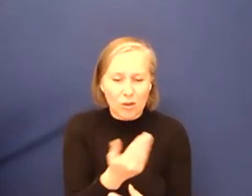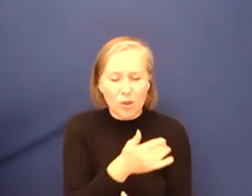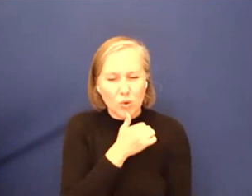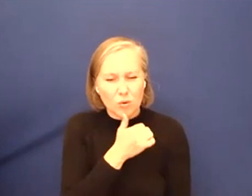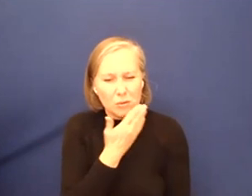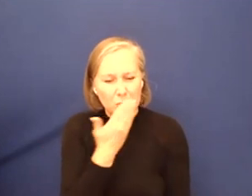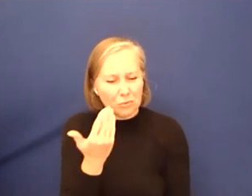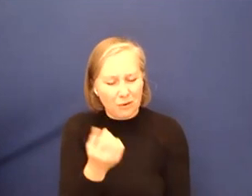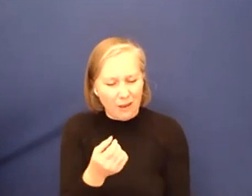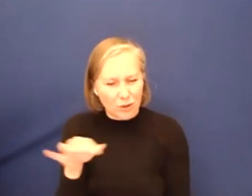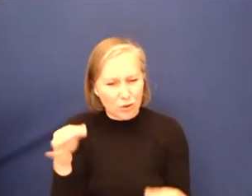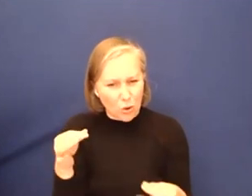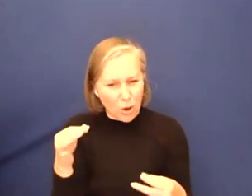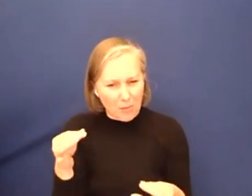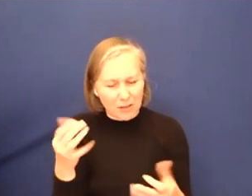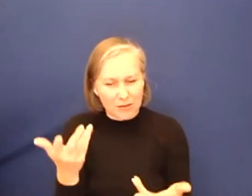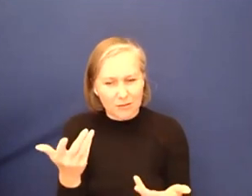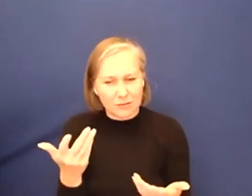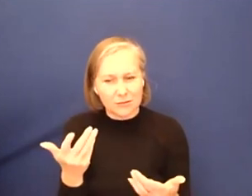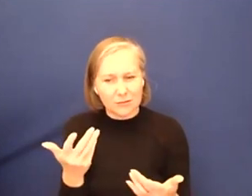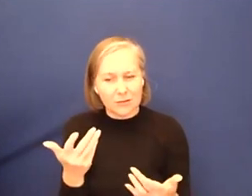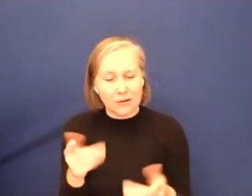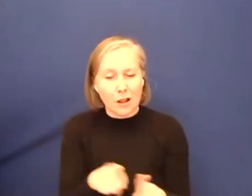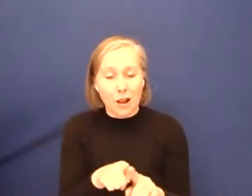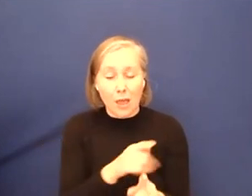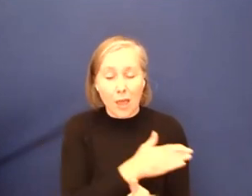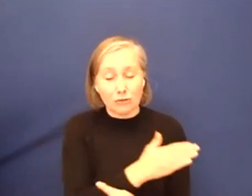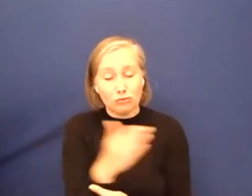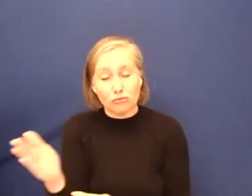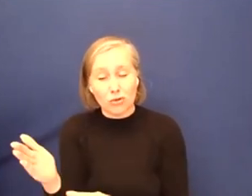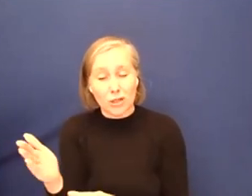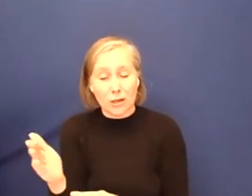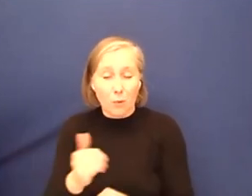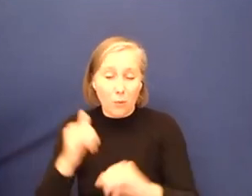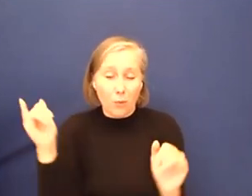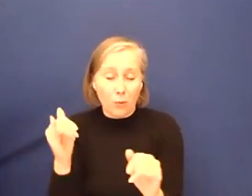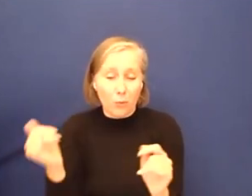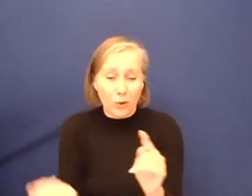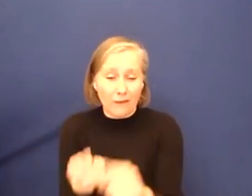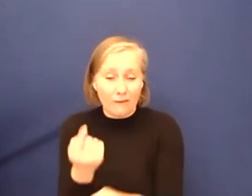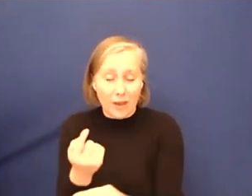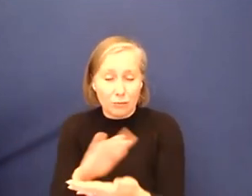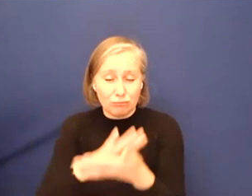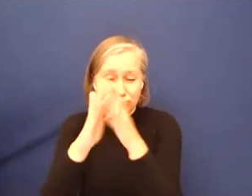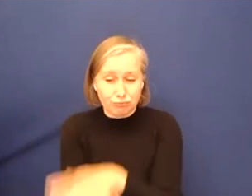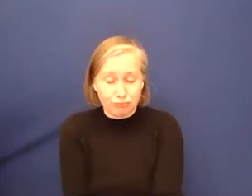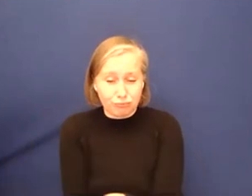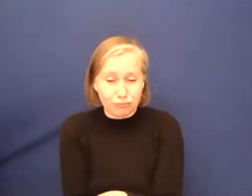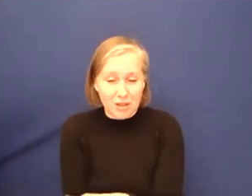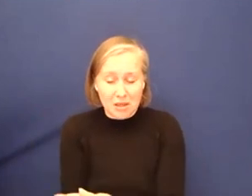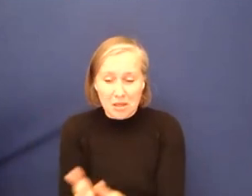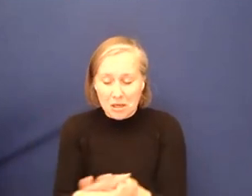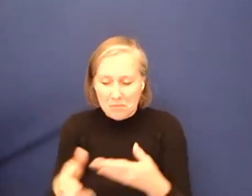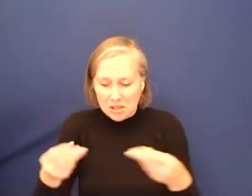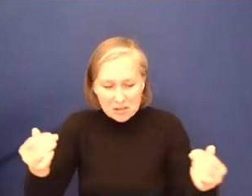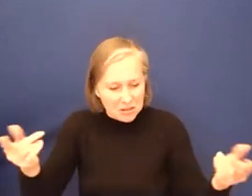documentation. If we, if you have a extreme climatic event, so they can't access, uh, exit, have access to